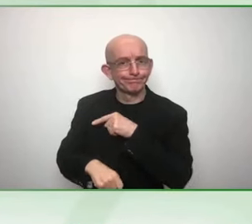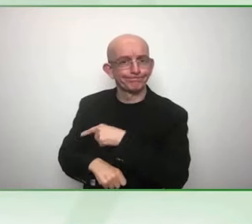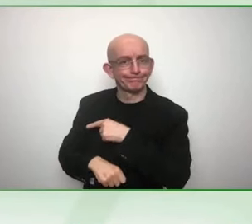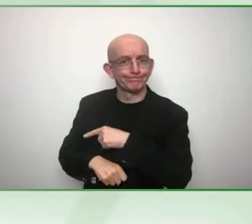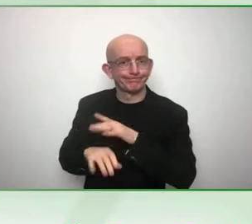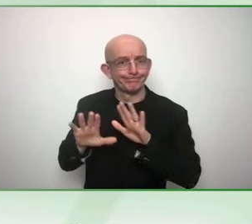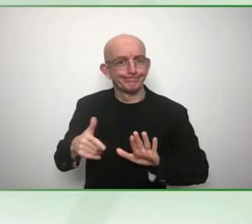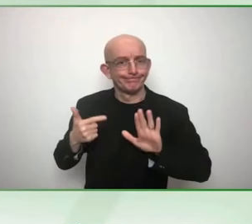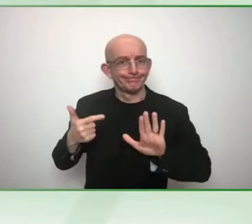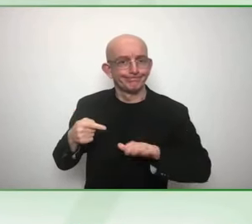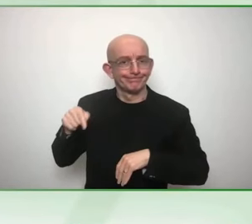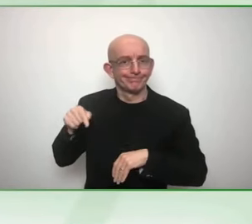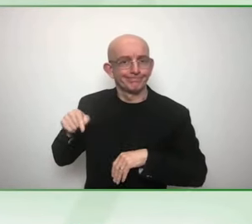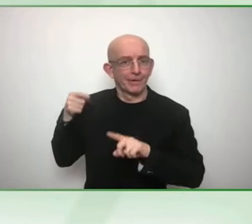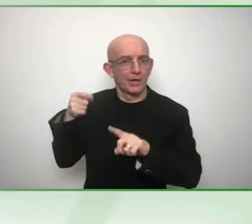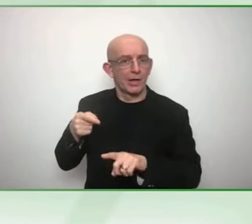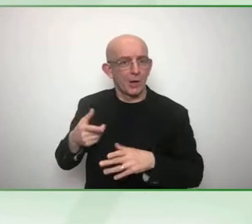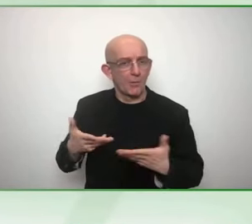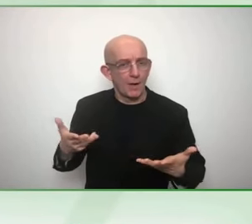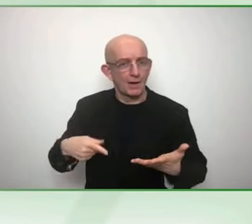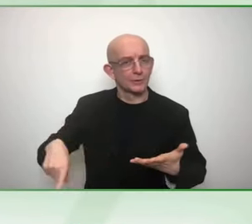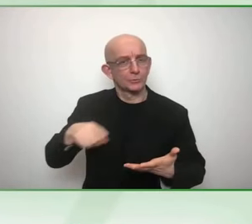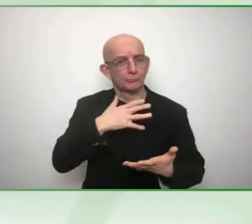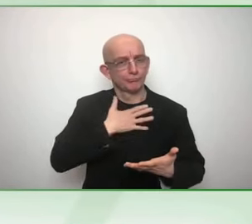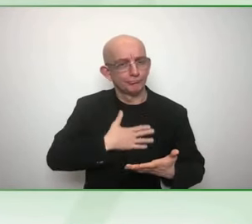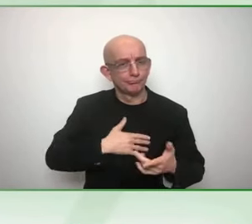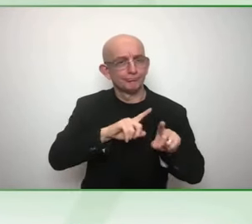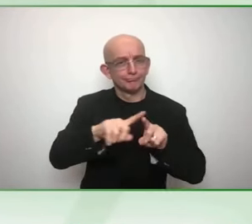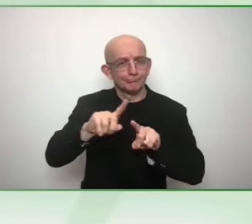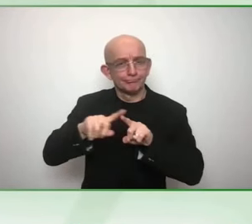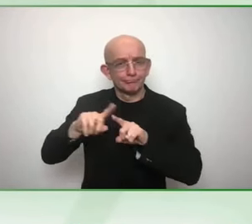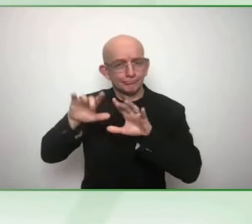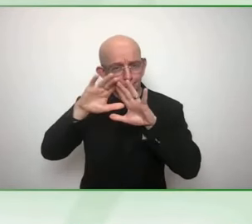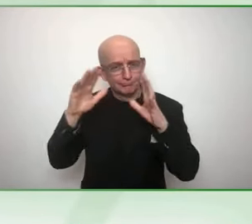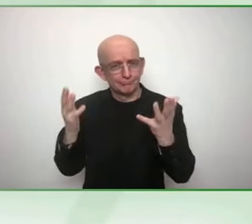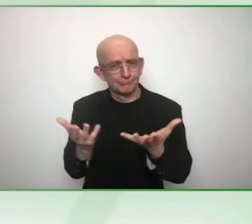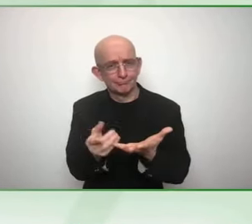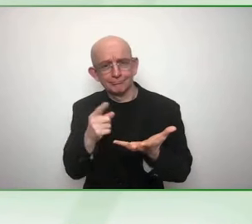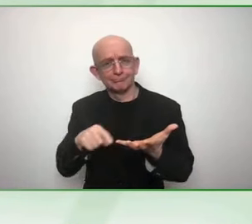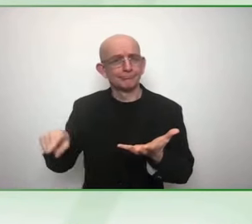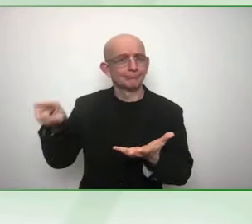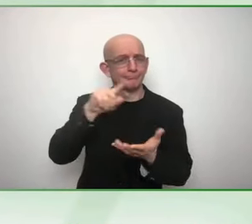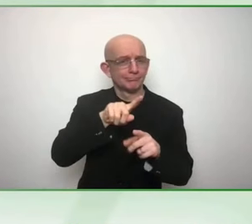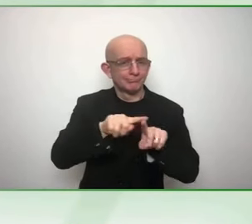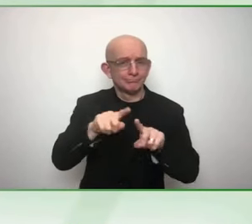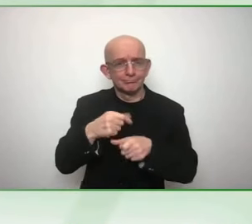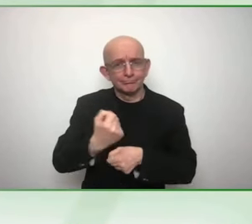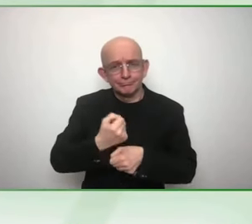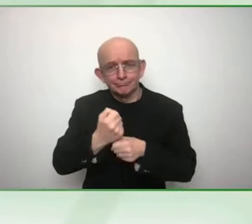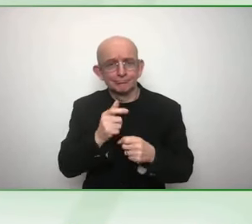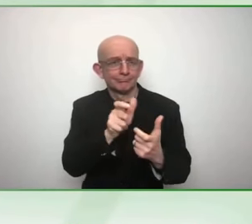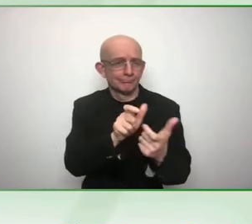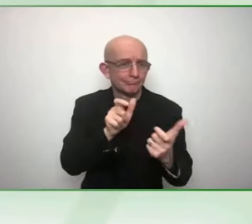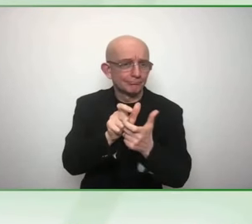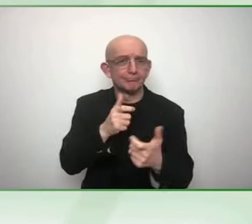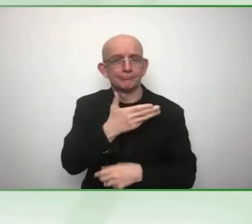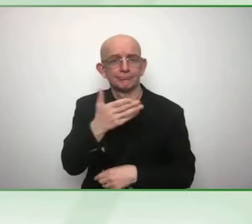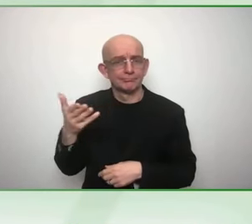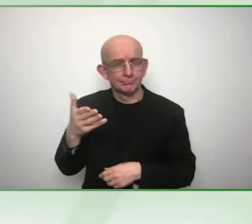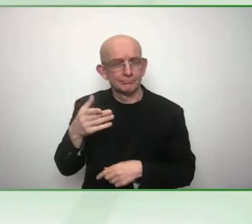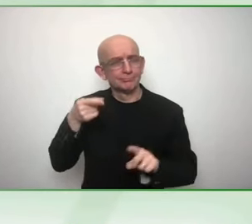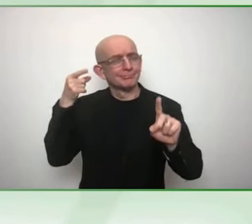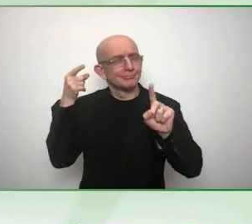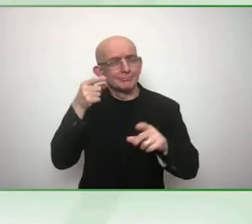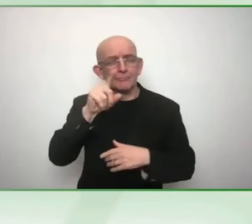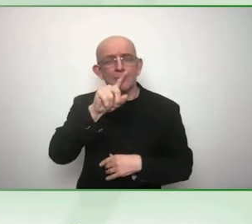And the key question that we really want to focus on today is from a disability inclusion perspective, what will success look like when the